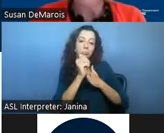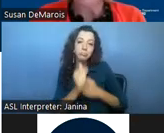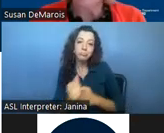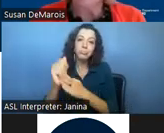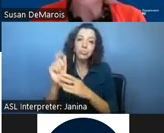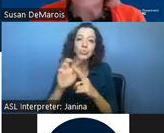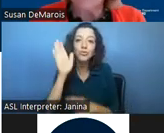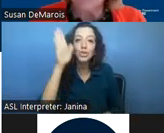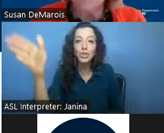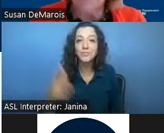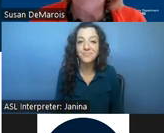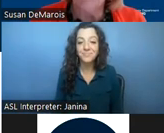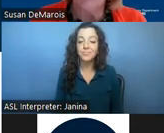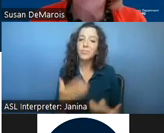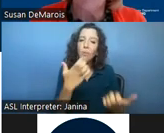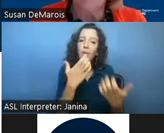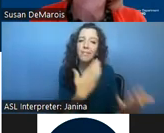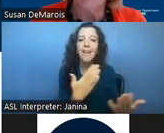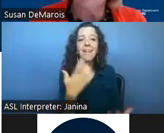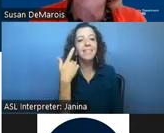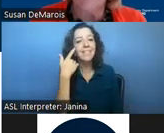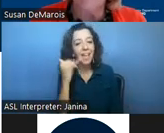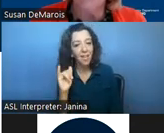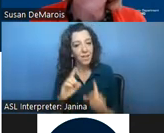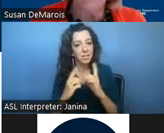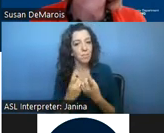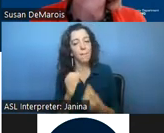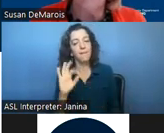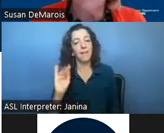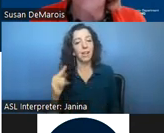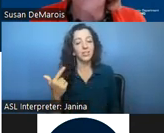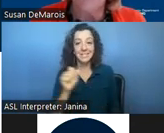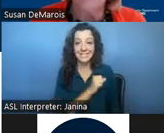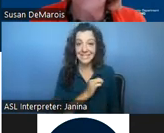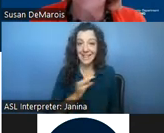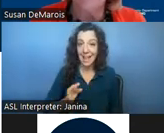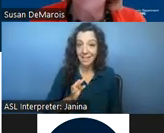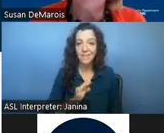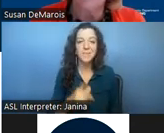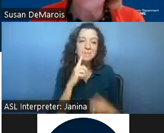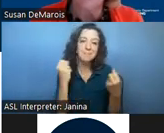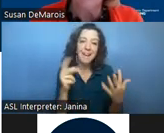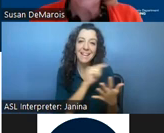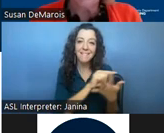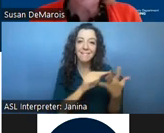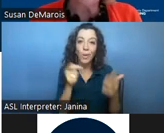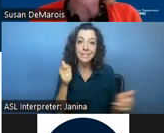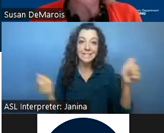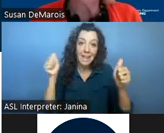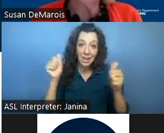i want to thank especially the california department of aging staff you'll be hearing from many of our executive leaders today